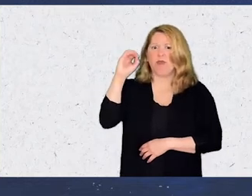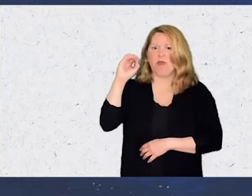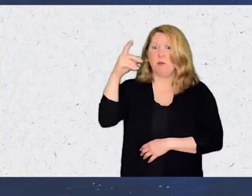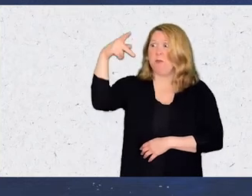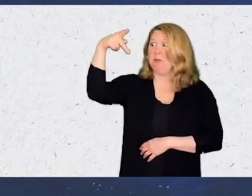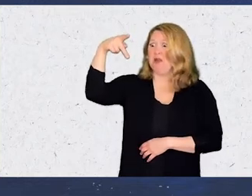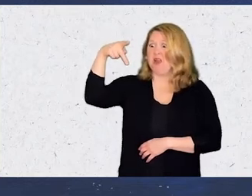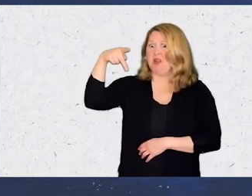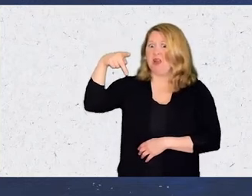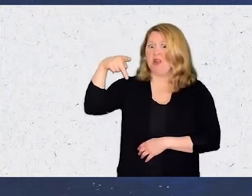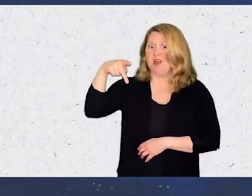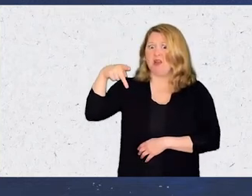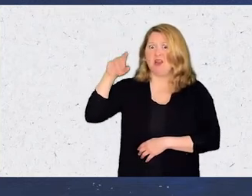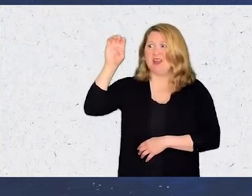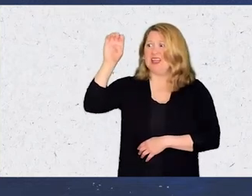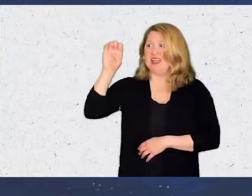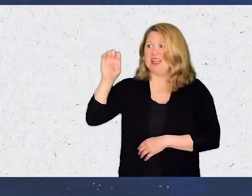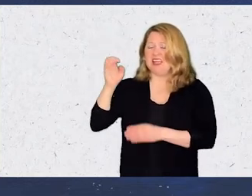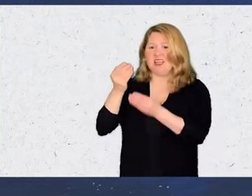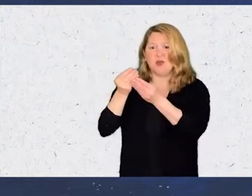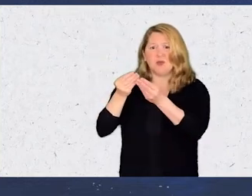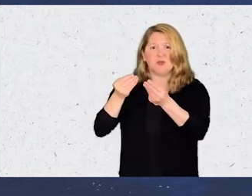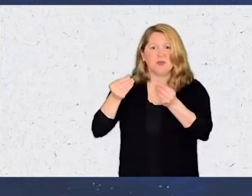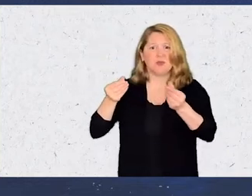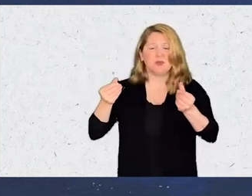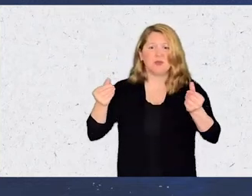the dropped P, and the erased E.